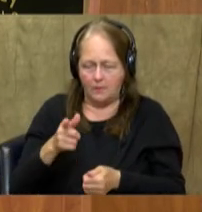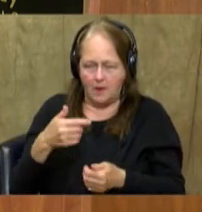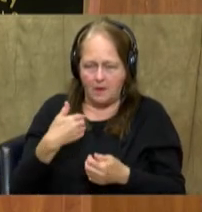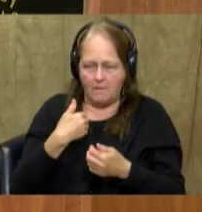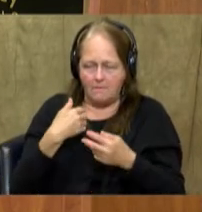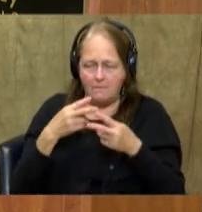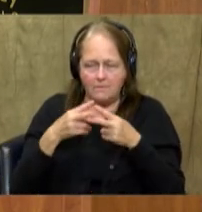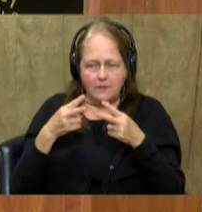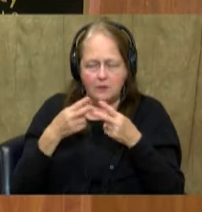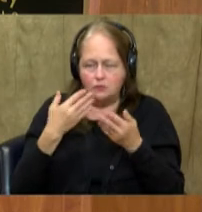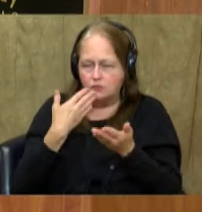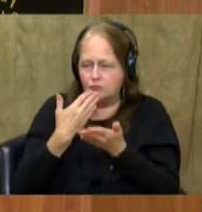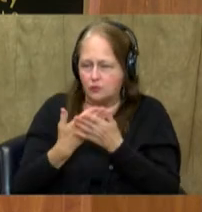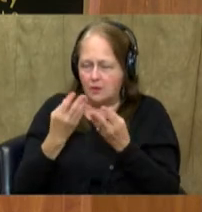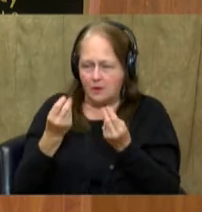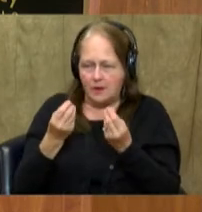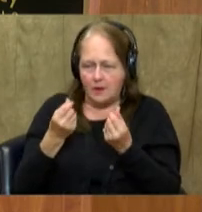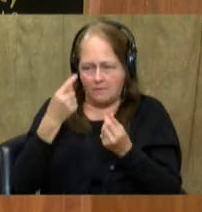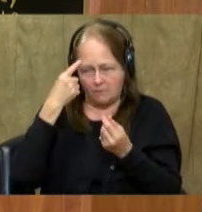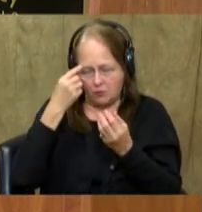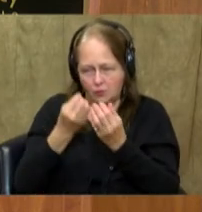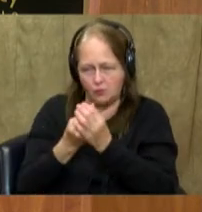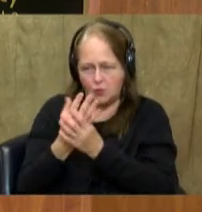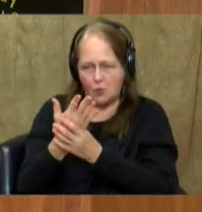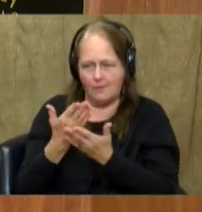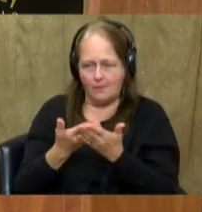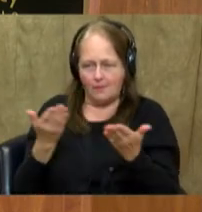have very fertile land, which is good for growing.